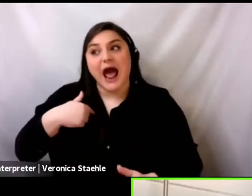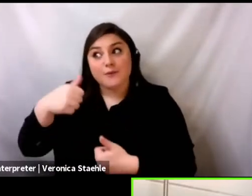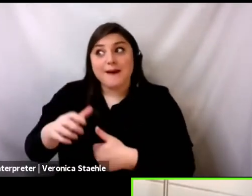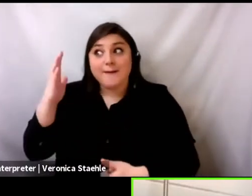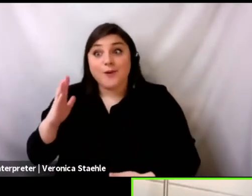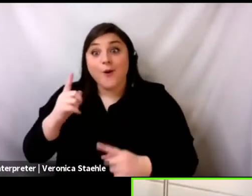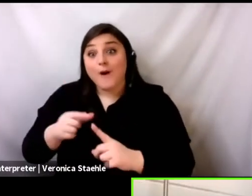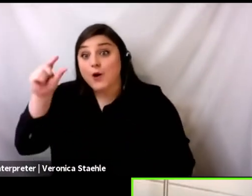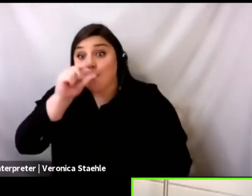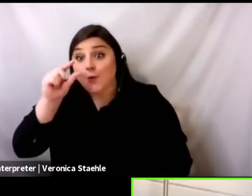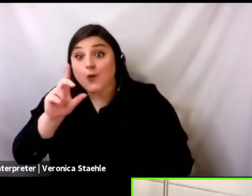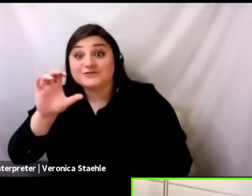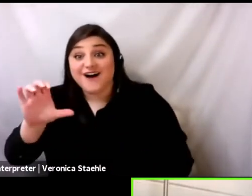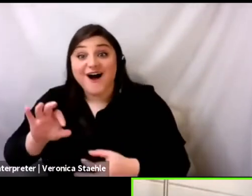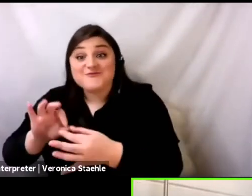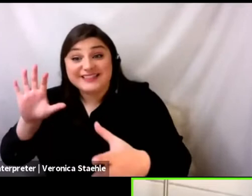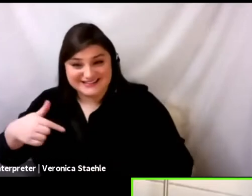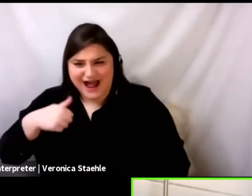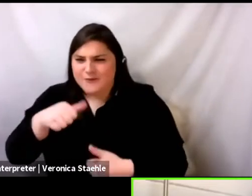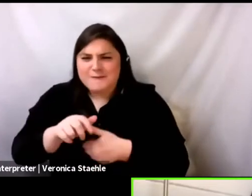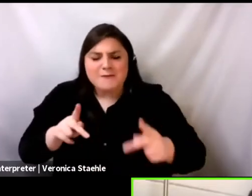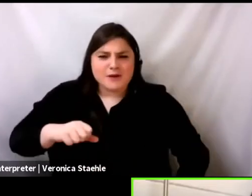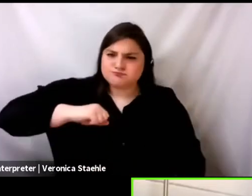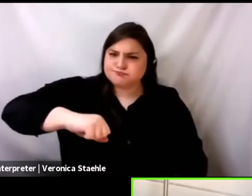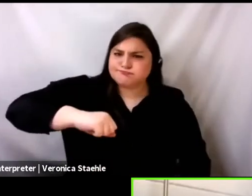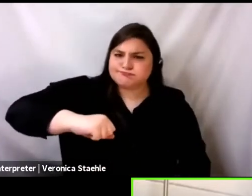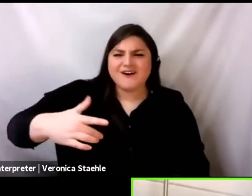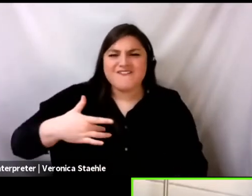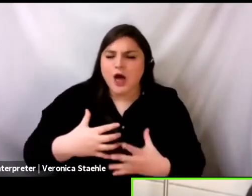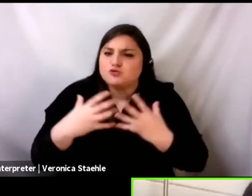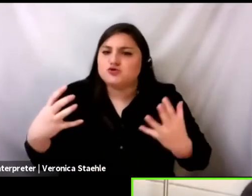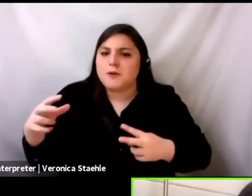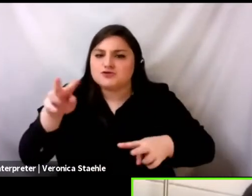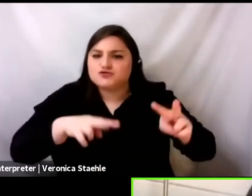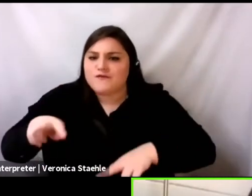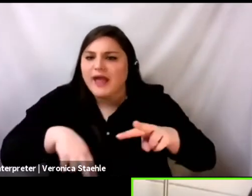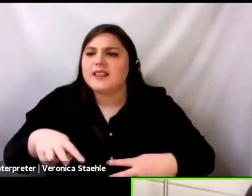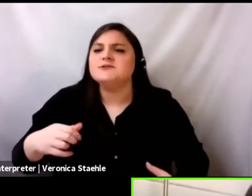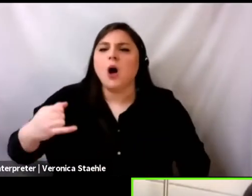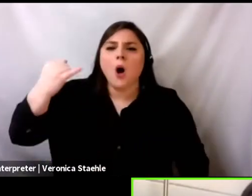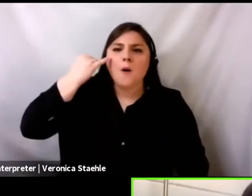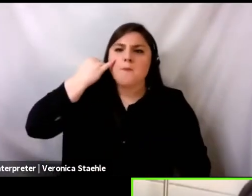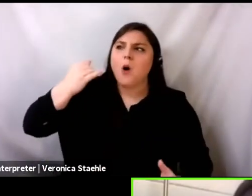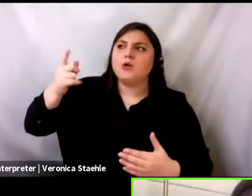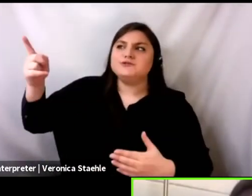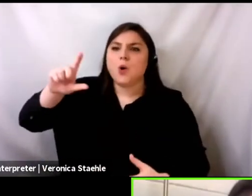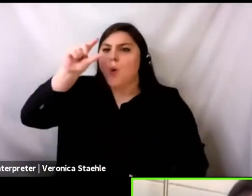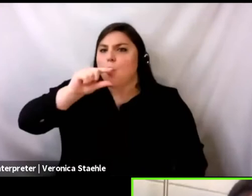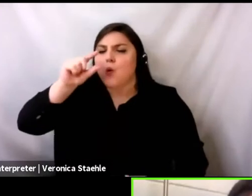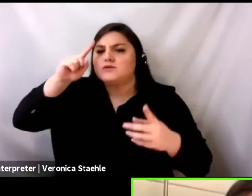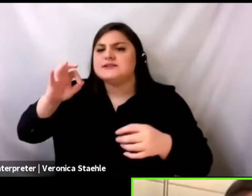use it, because they were so scared of the surveillance. And what if, you know, what if people get a hold of the proprietary information,